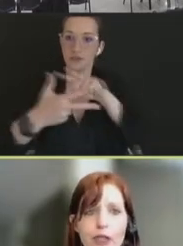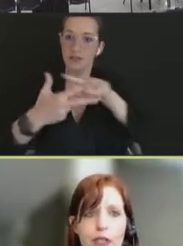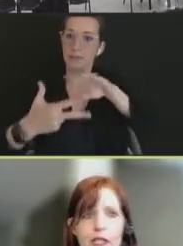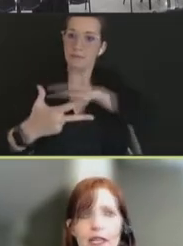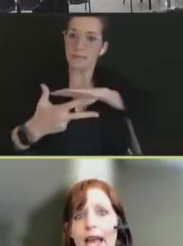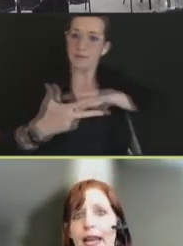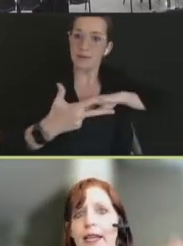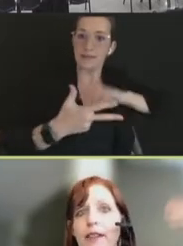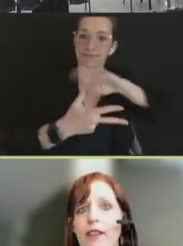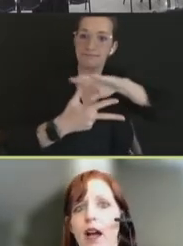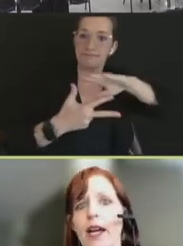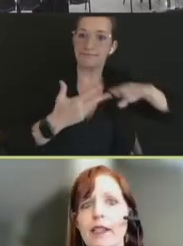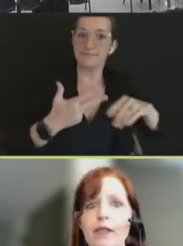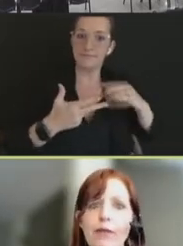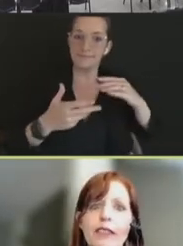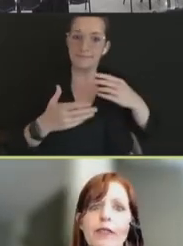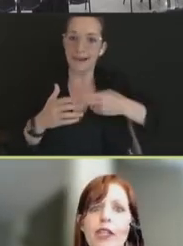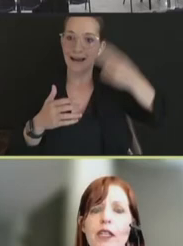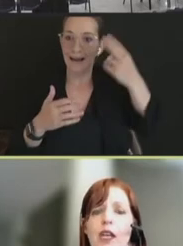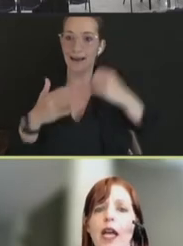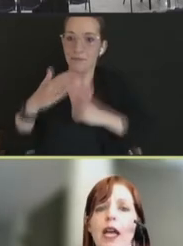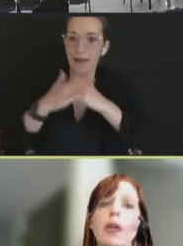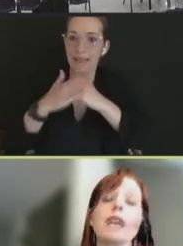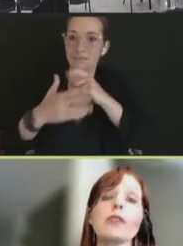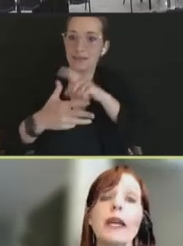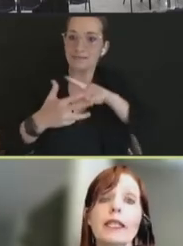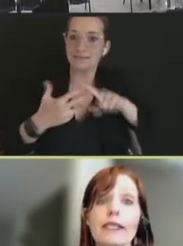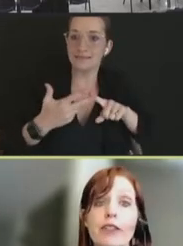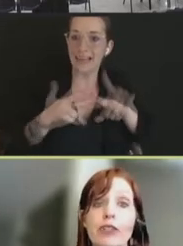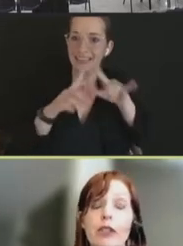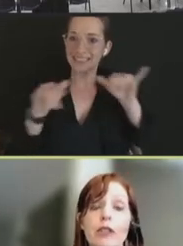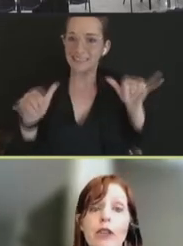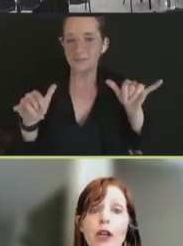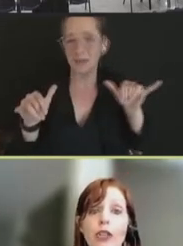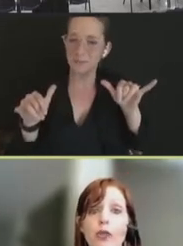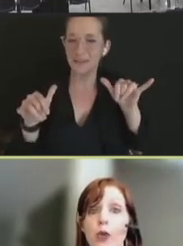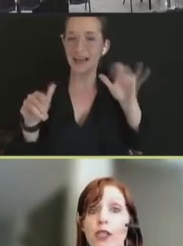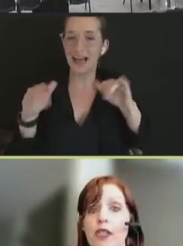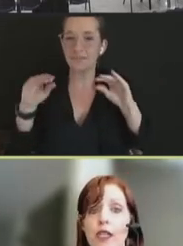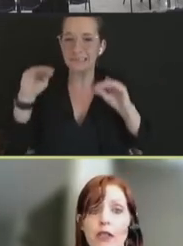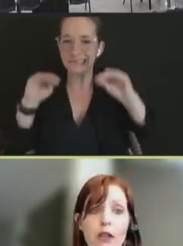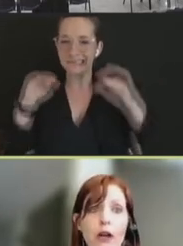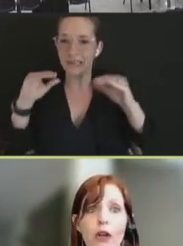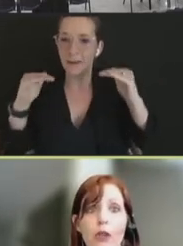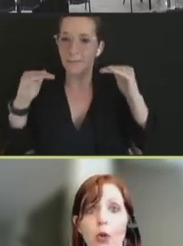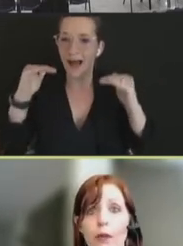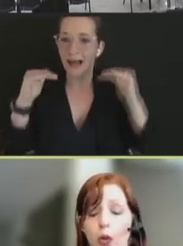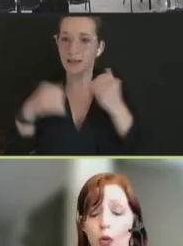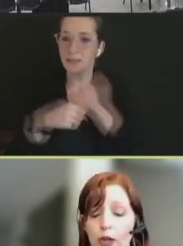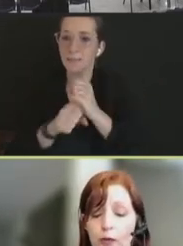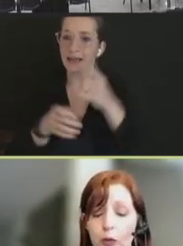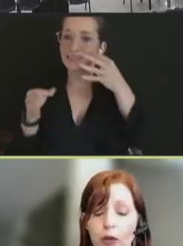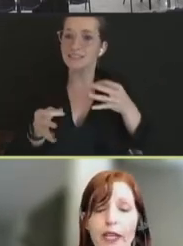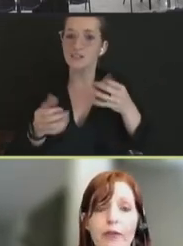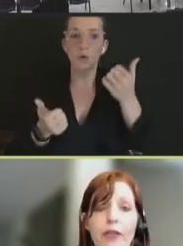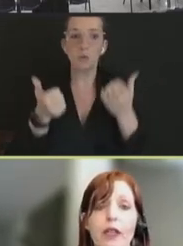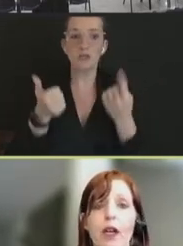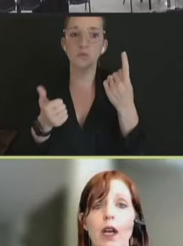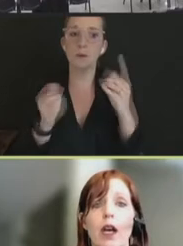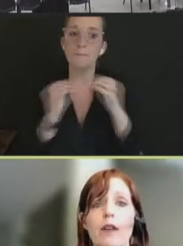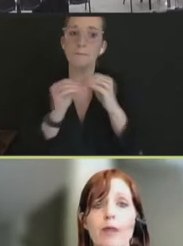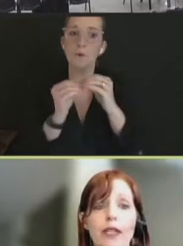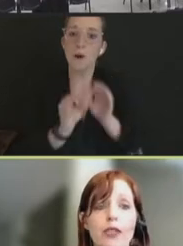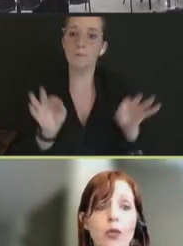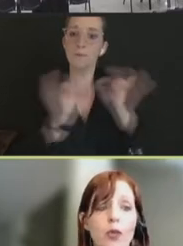efficiency and the highest effectiveness, and we have to make decisions on which things are more important for a given